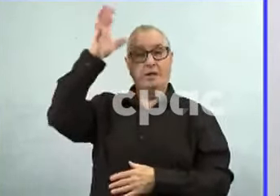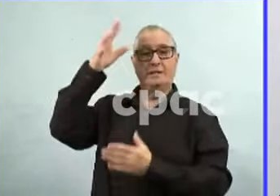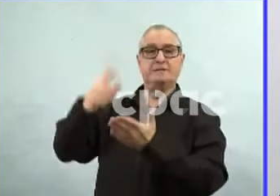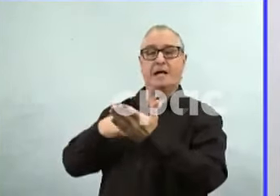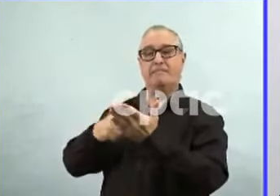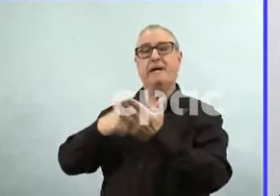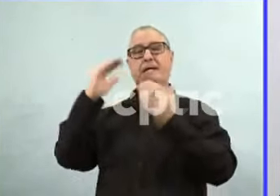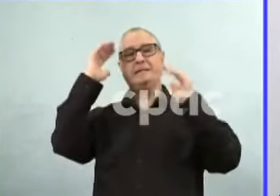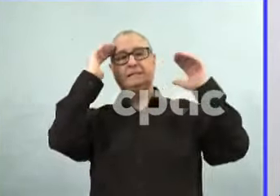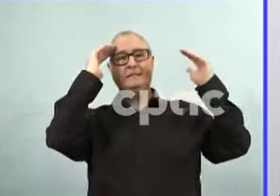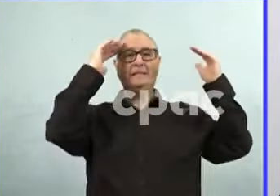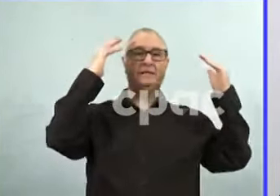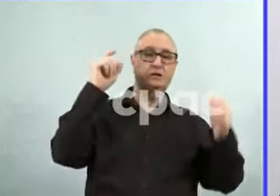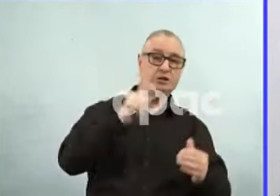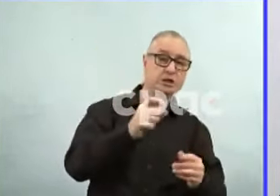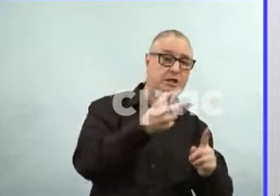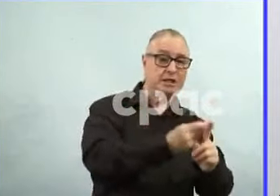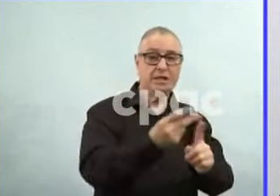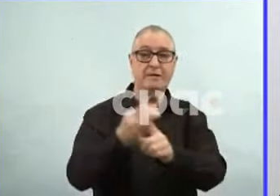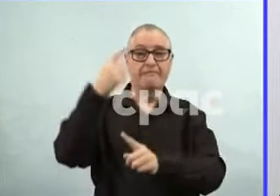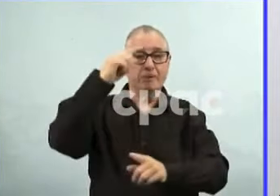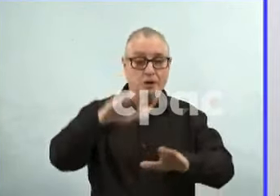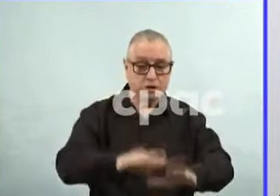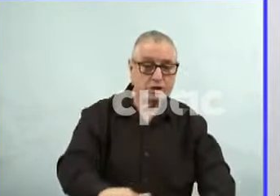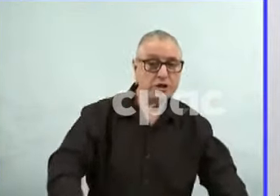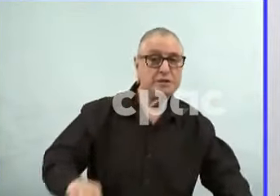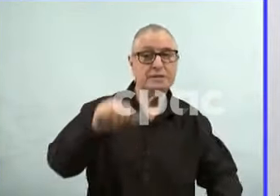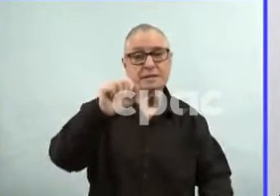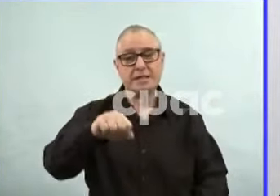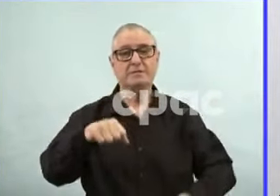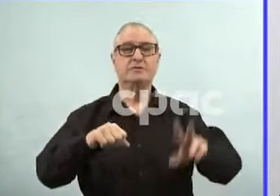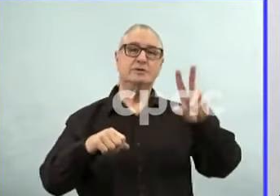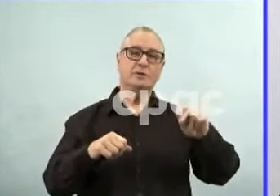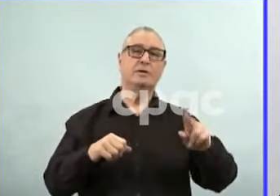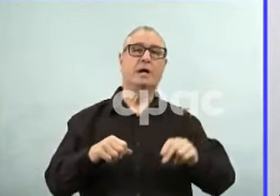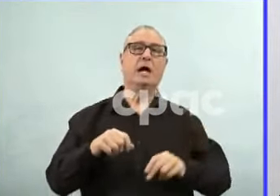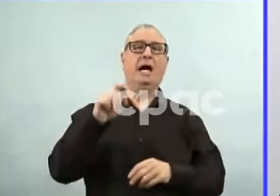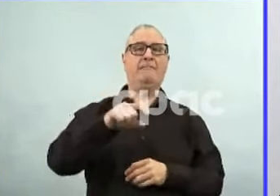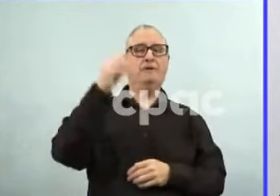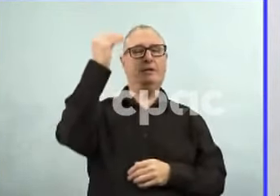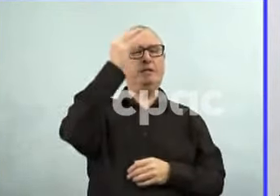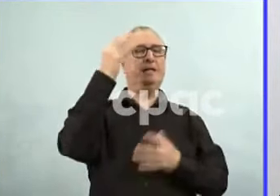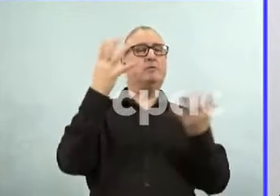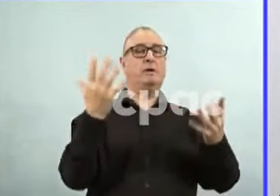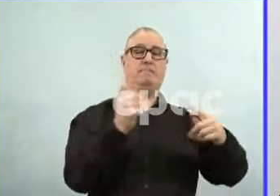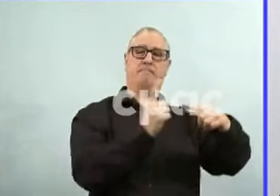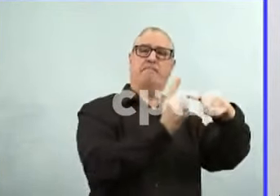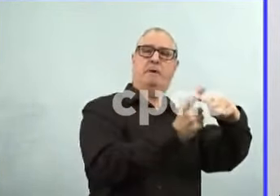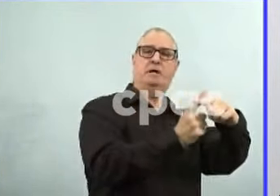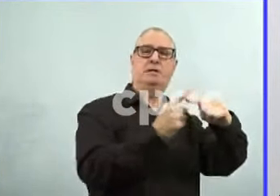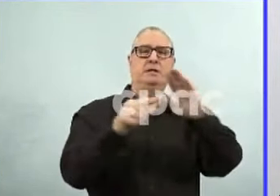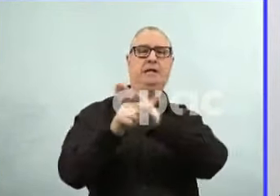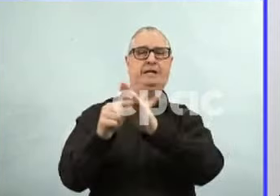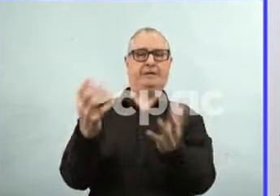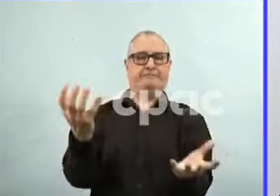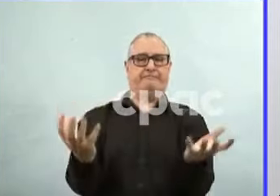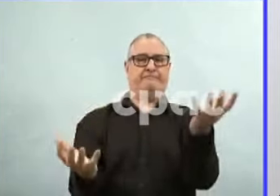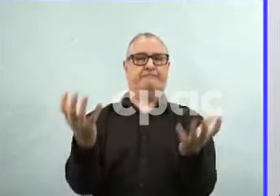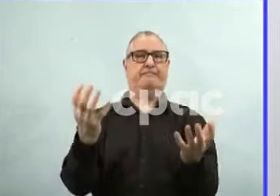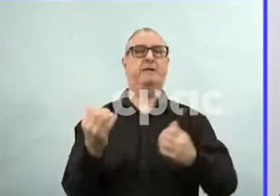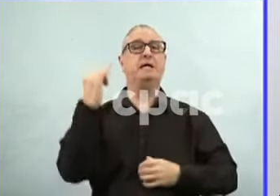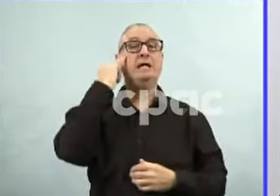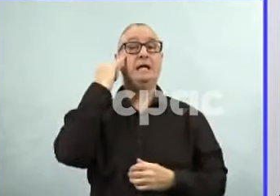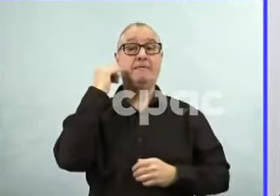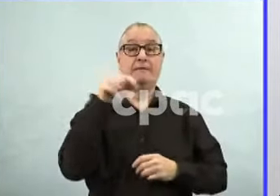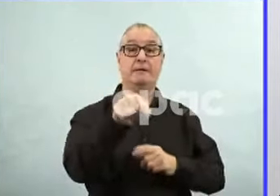COVID vaccines have to be weighed against the known and much higher risks of contracting a COVID infection. It's